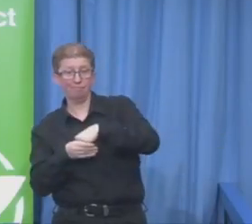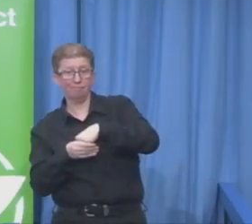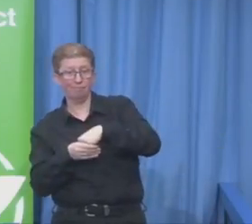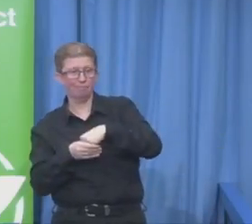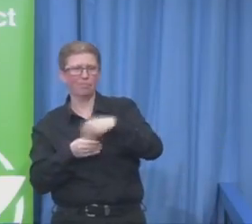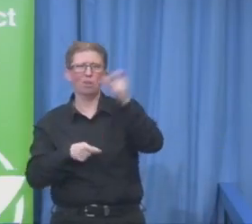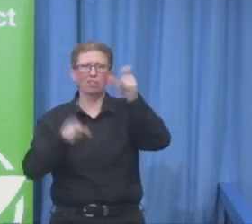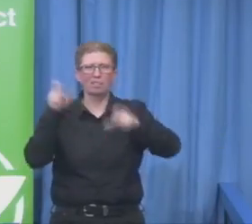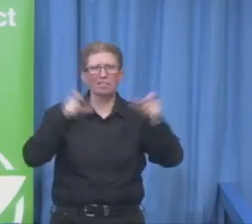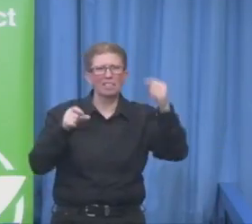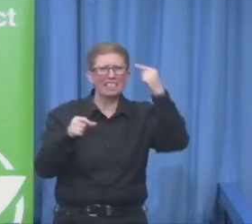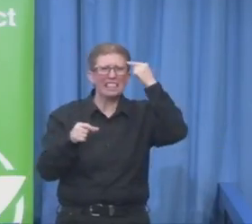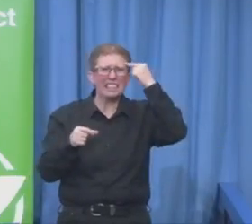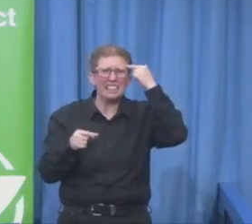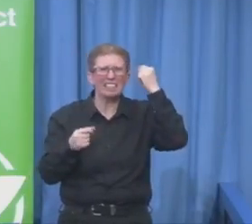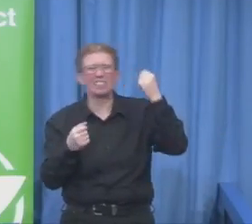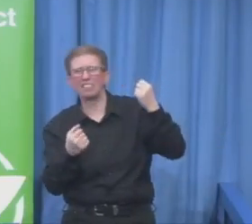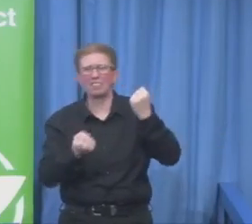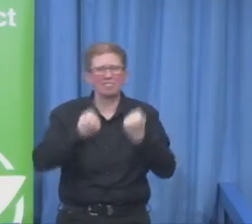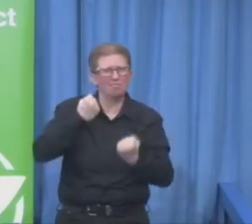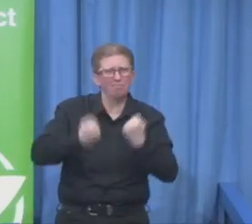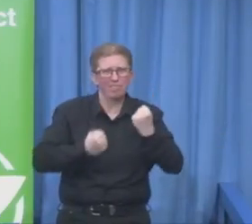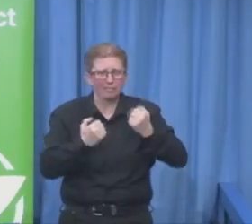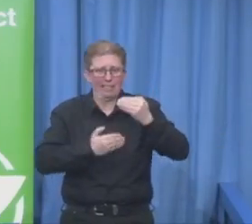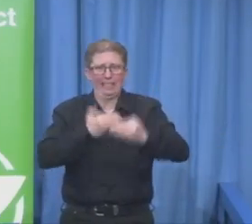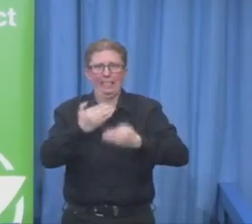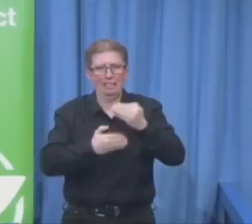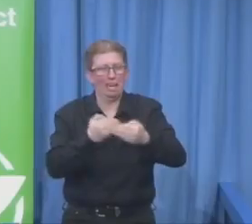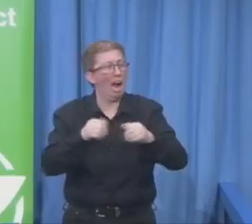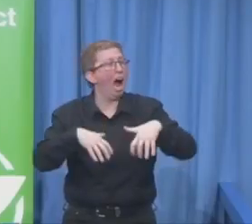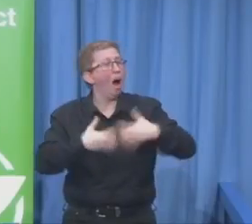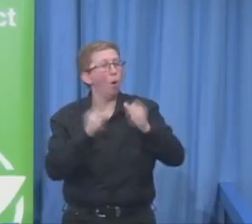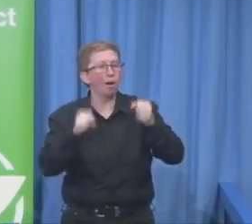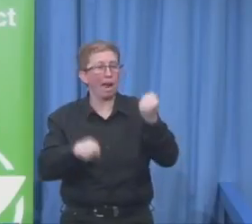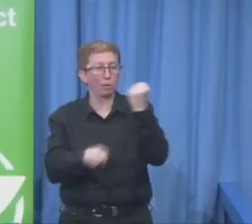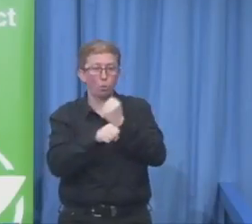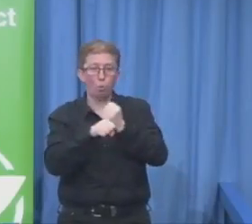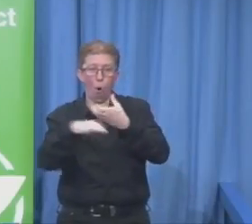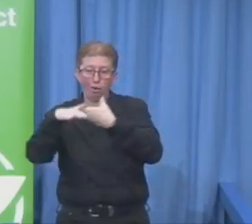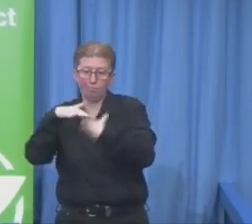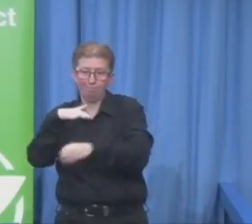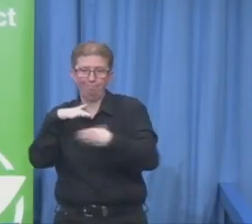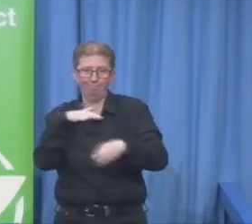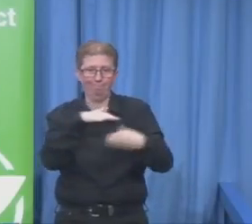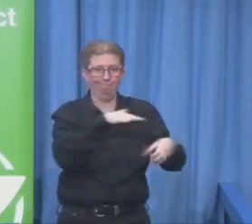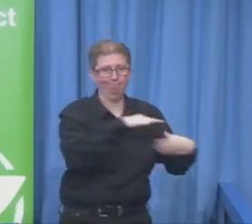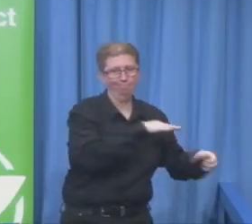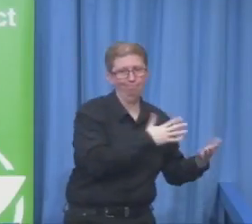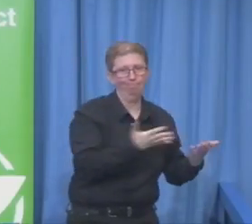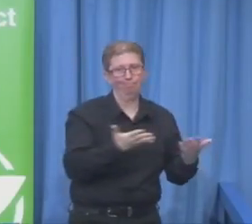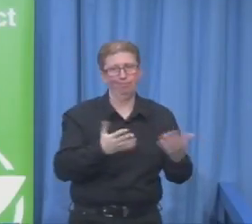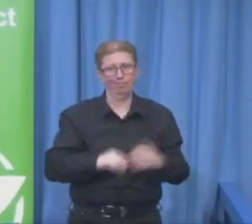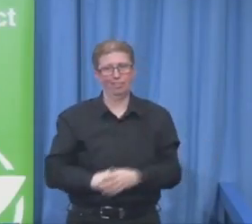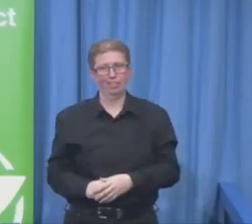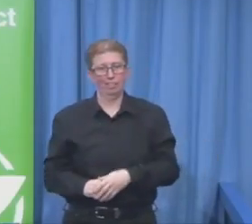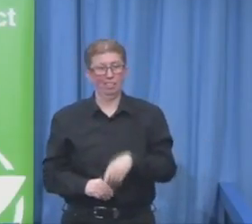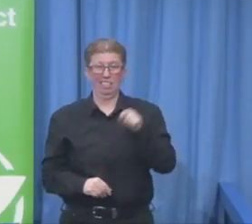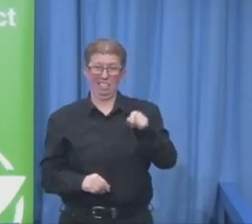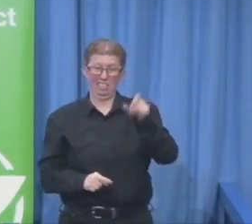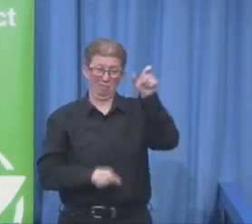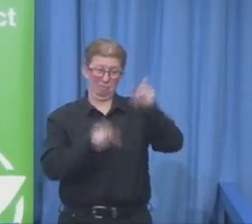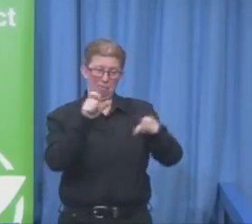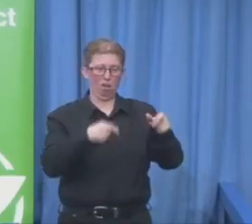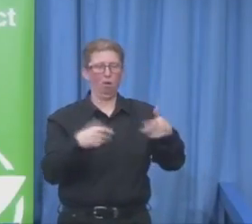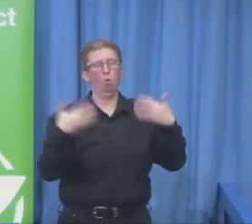Persons with intellectual difficulties and learning difficulties face some specific barriers in their search for decent workplaces.